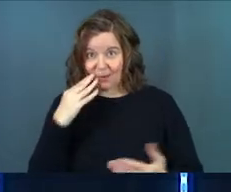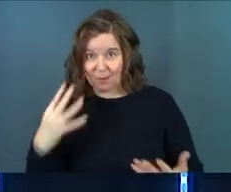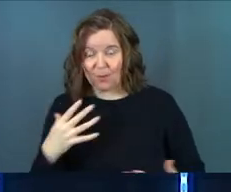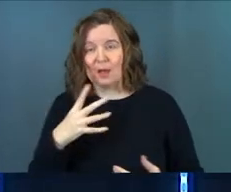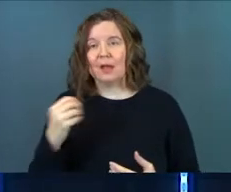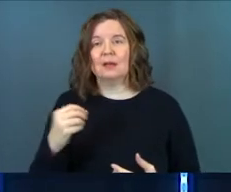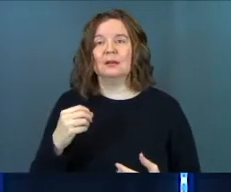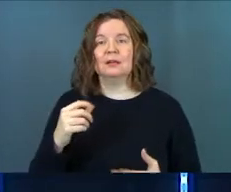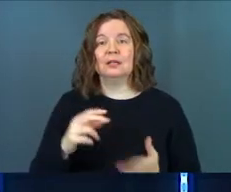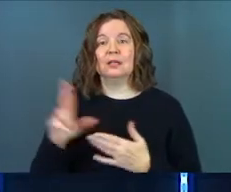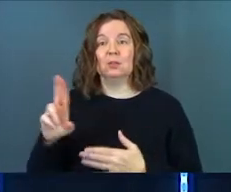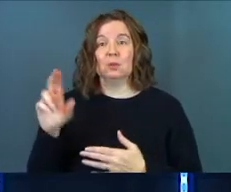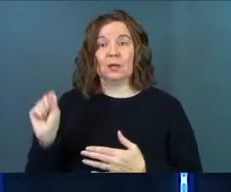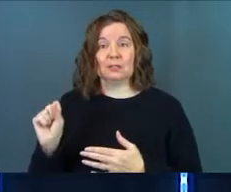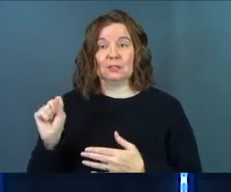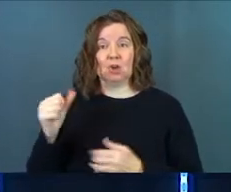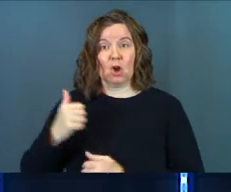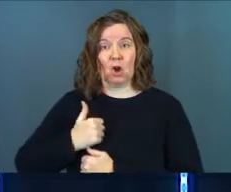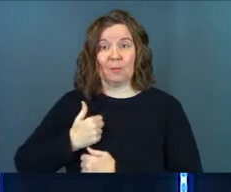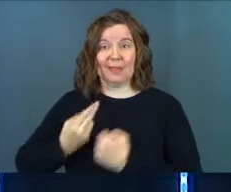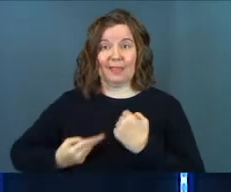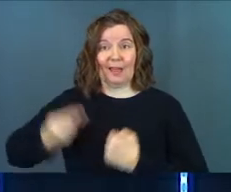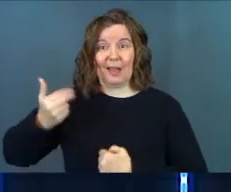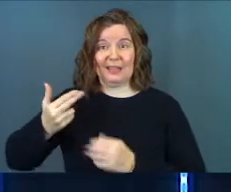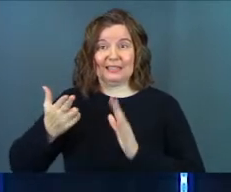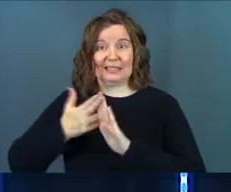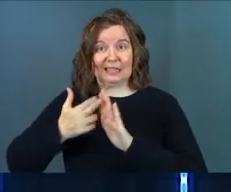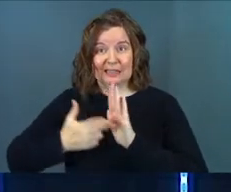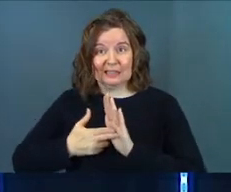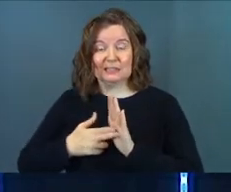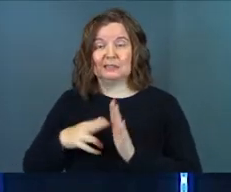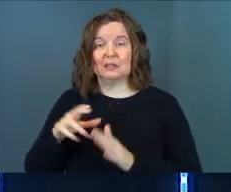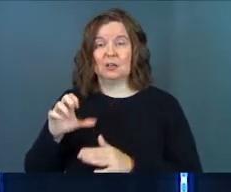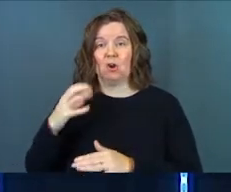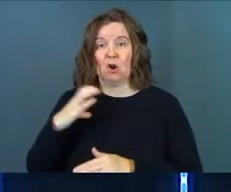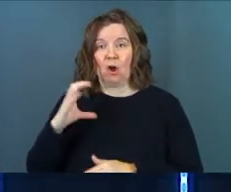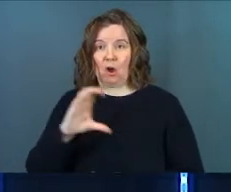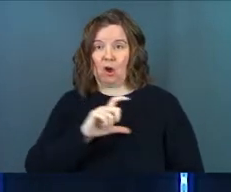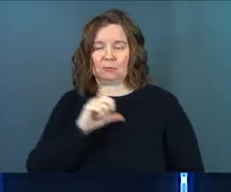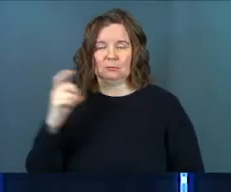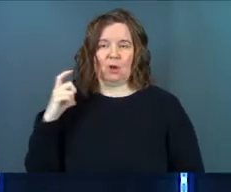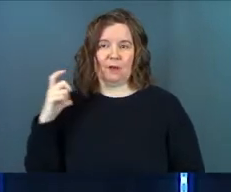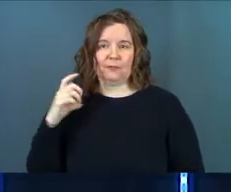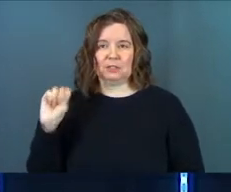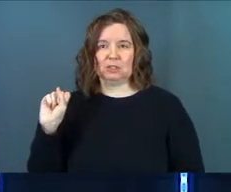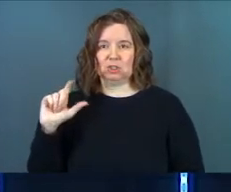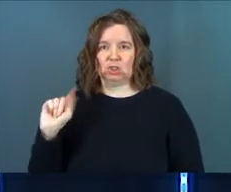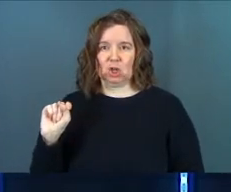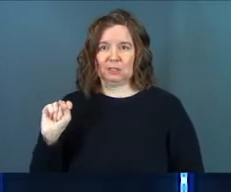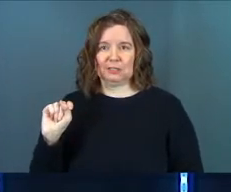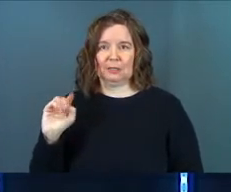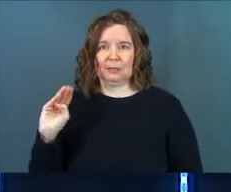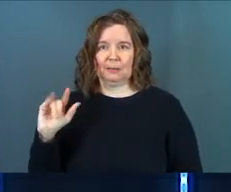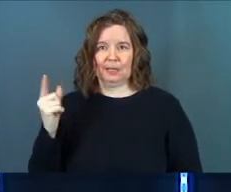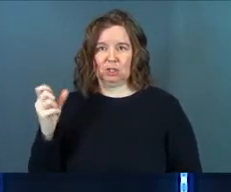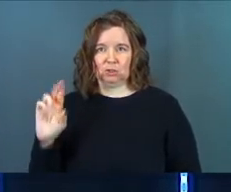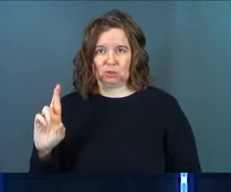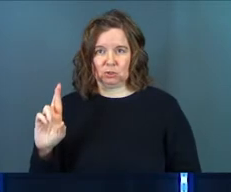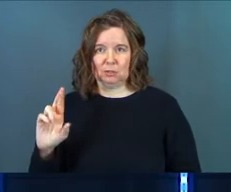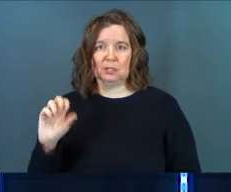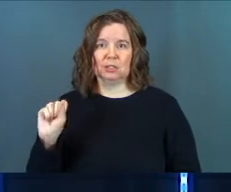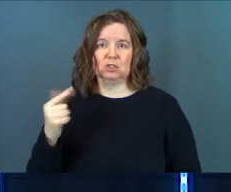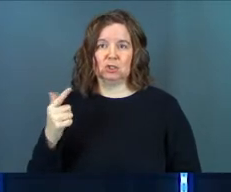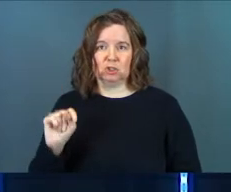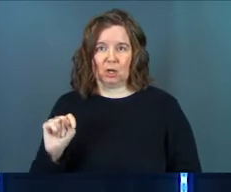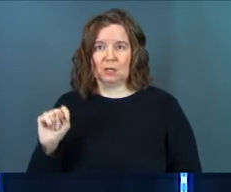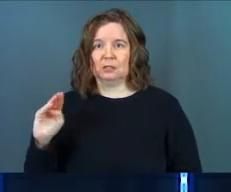know. And in the United States army, the highest enlisted officer rank is Sergeant Major. Sergeant